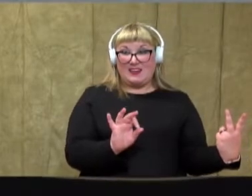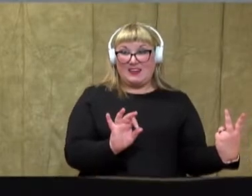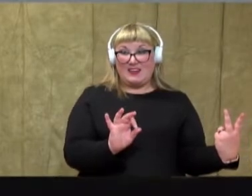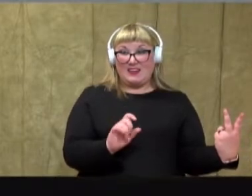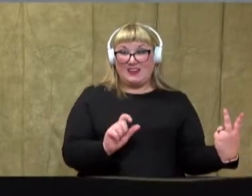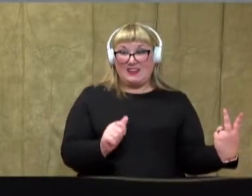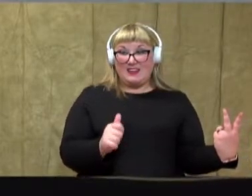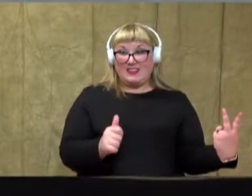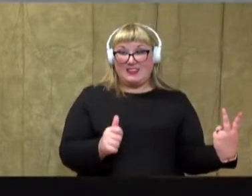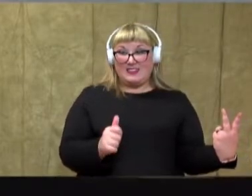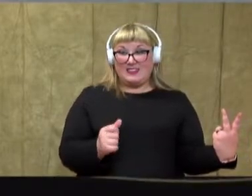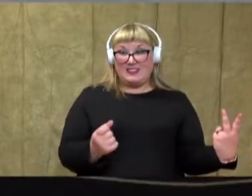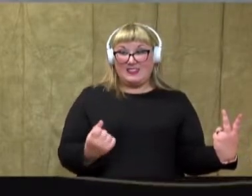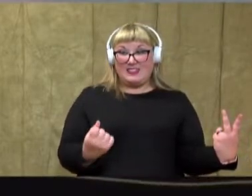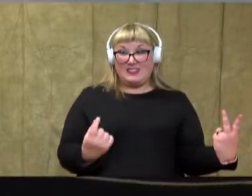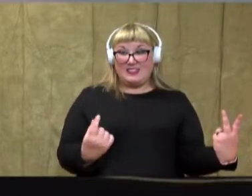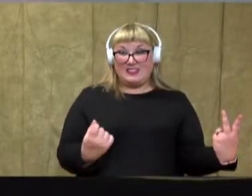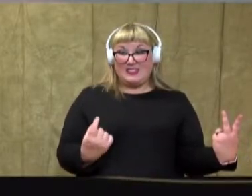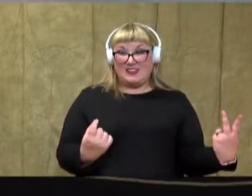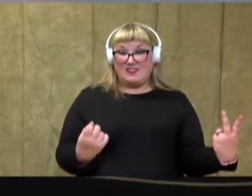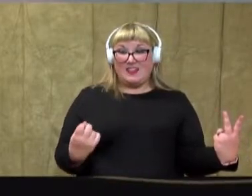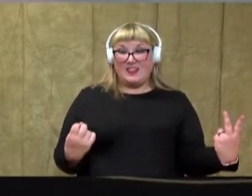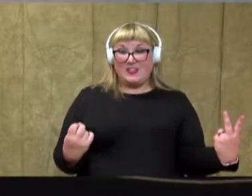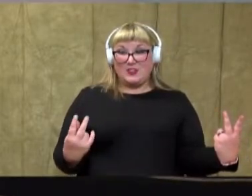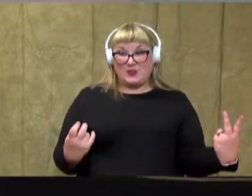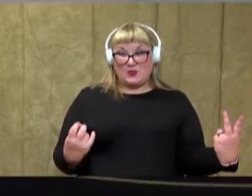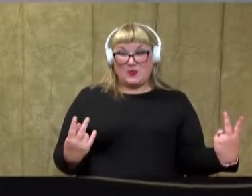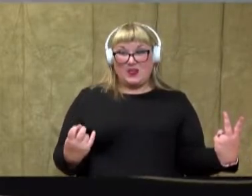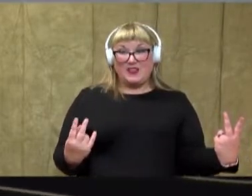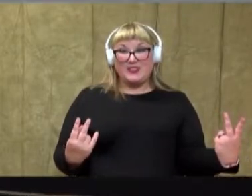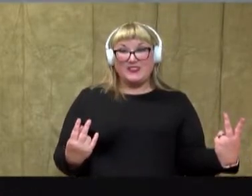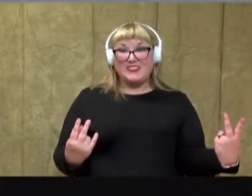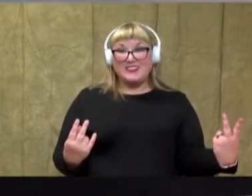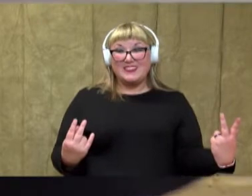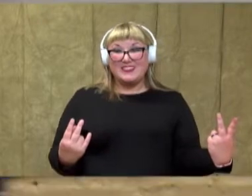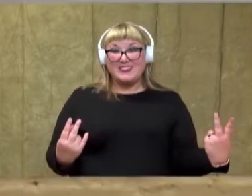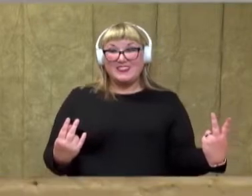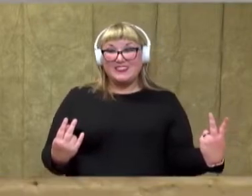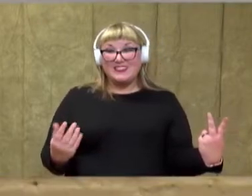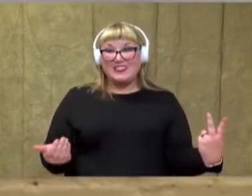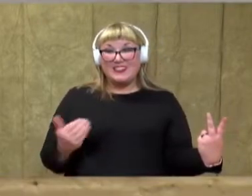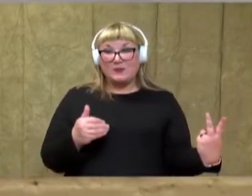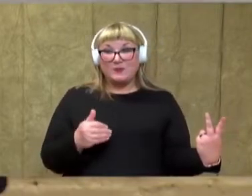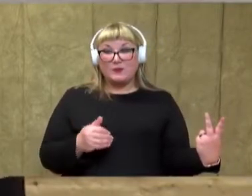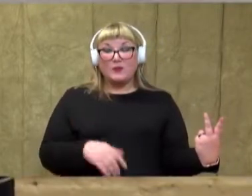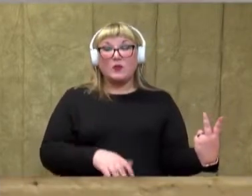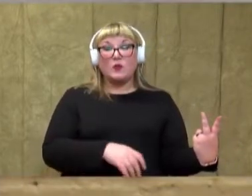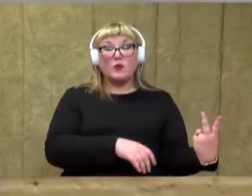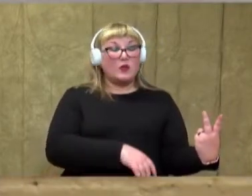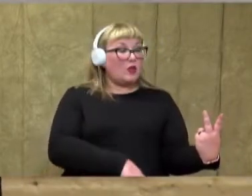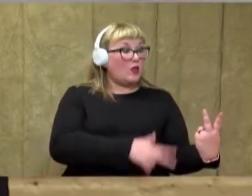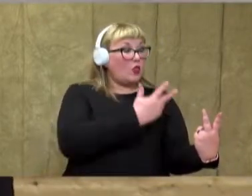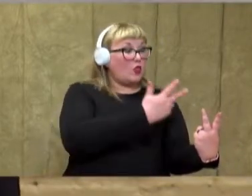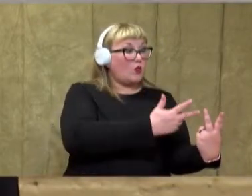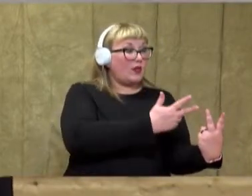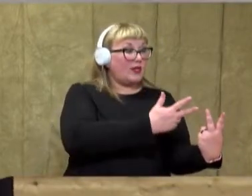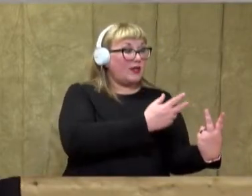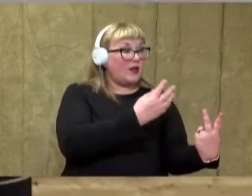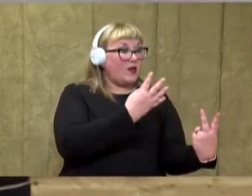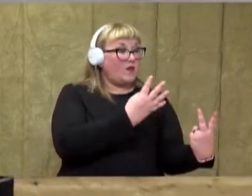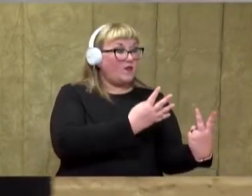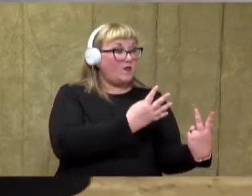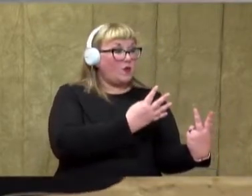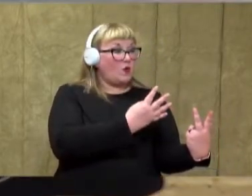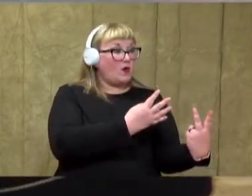9, 10, 11, 12. Let's recount it. 1, 2, 3,